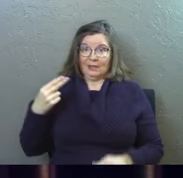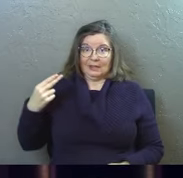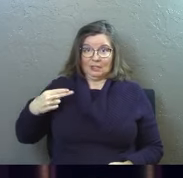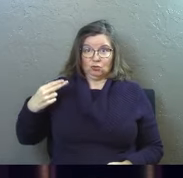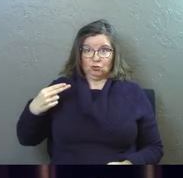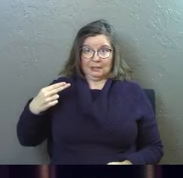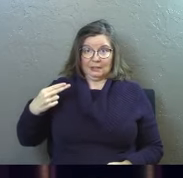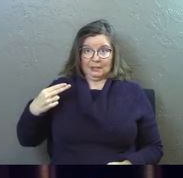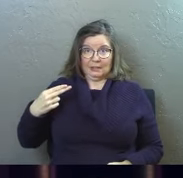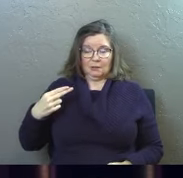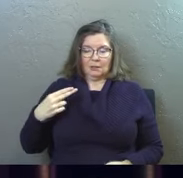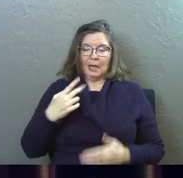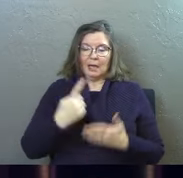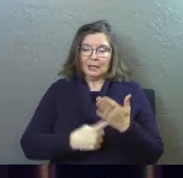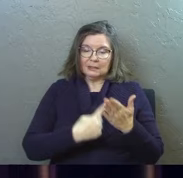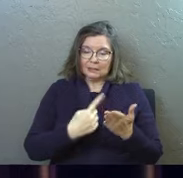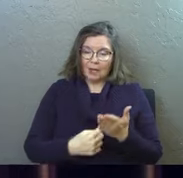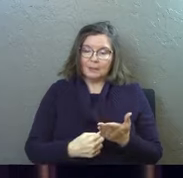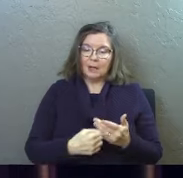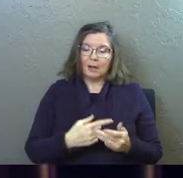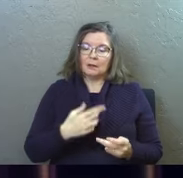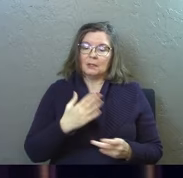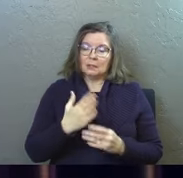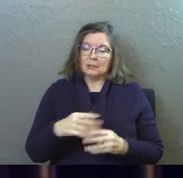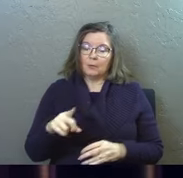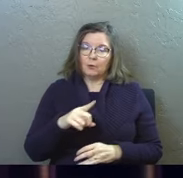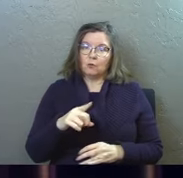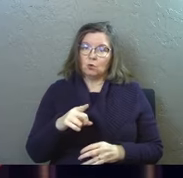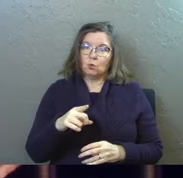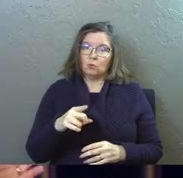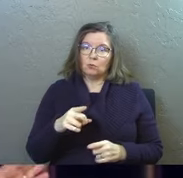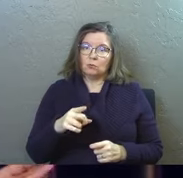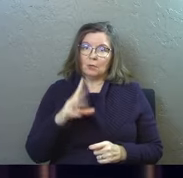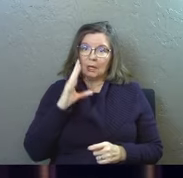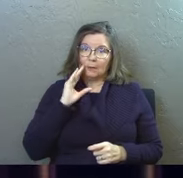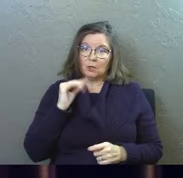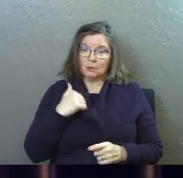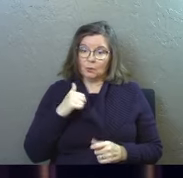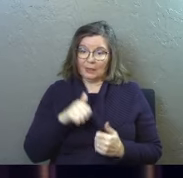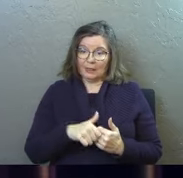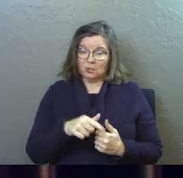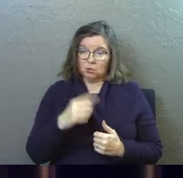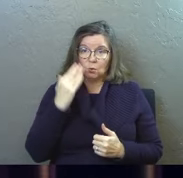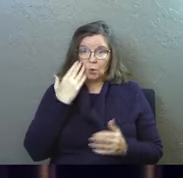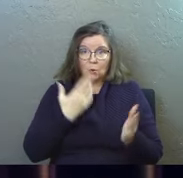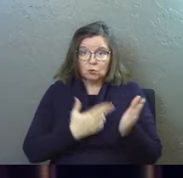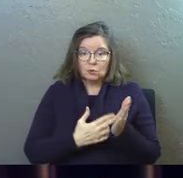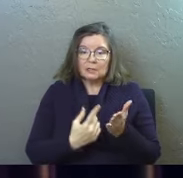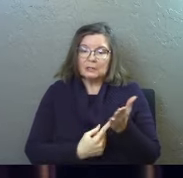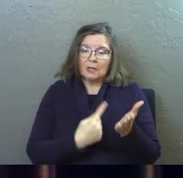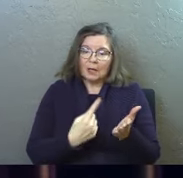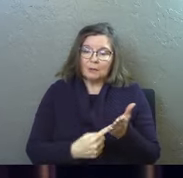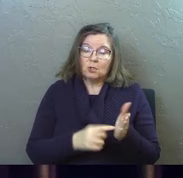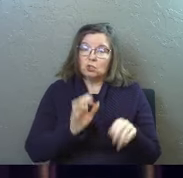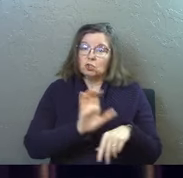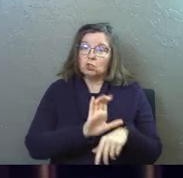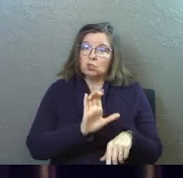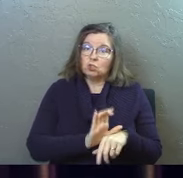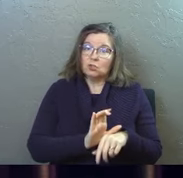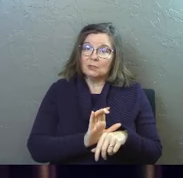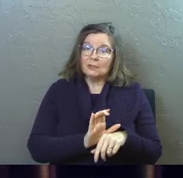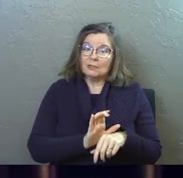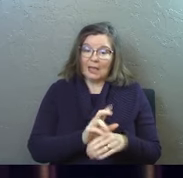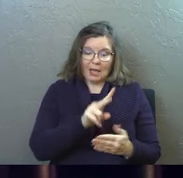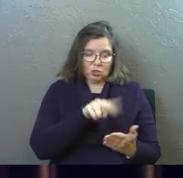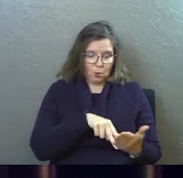history and sometimes and some of you guys have been dealing with this a long time you know it's true sometimes the church has